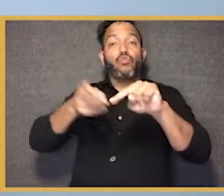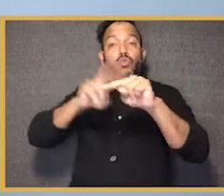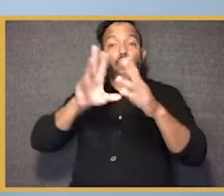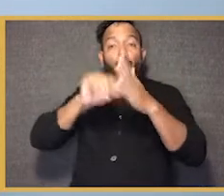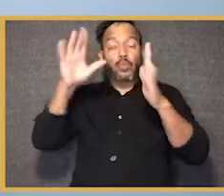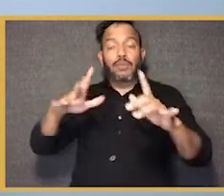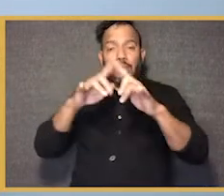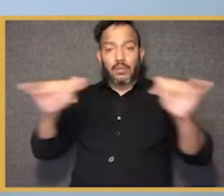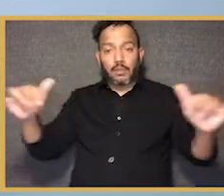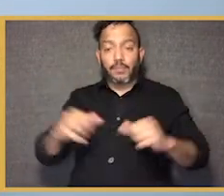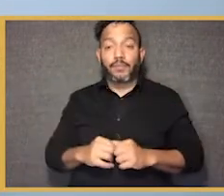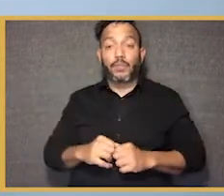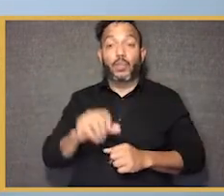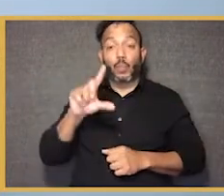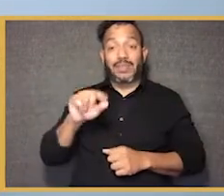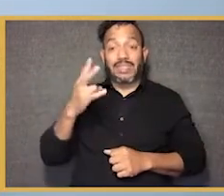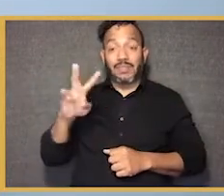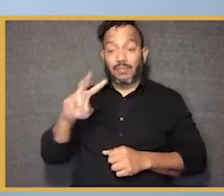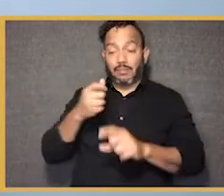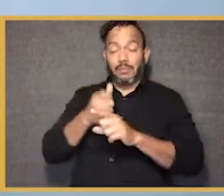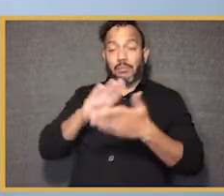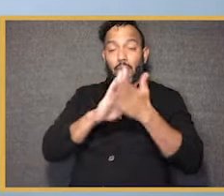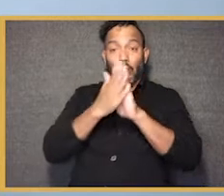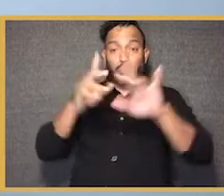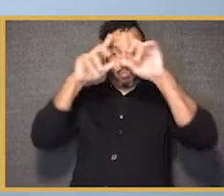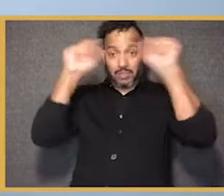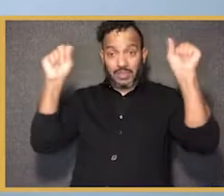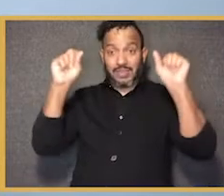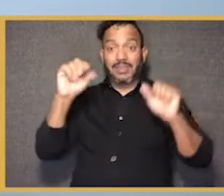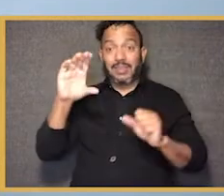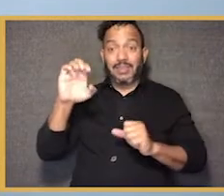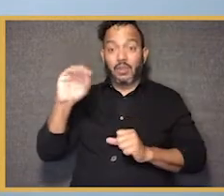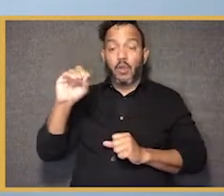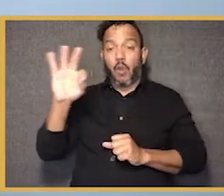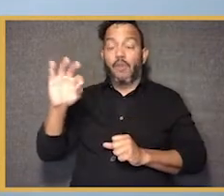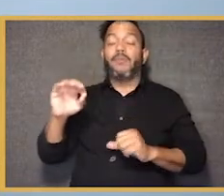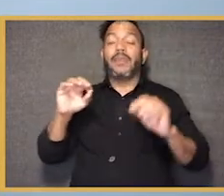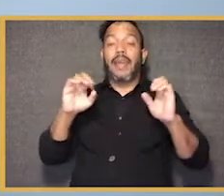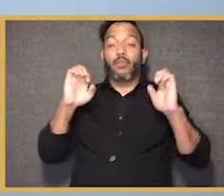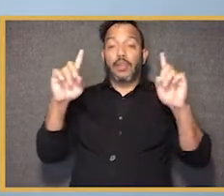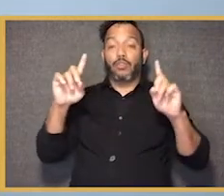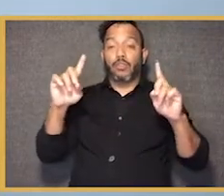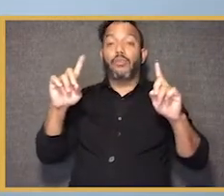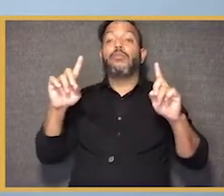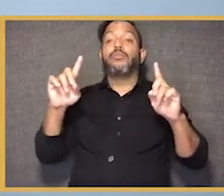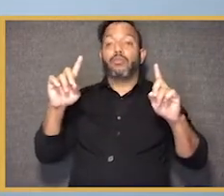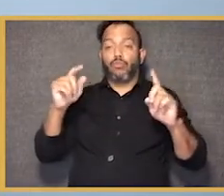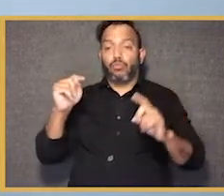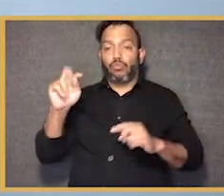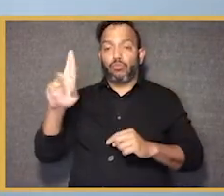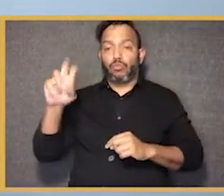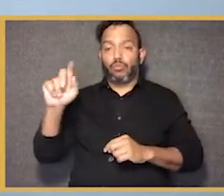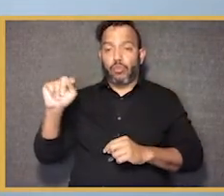In February 2017, Dr. King became president and CEO of the Education Trust, which works to